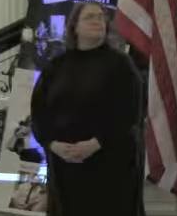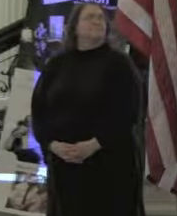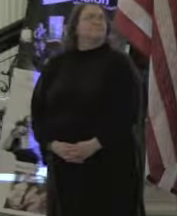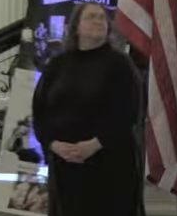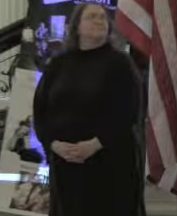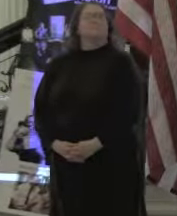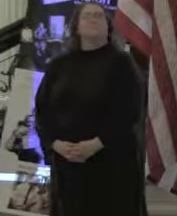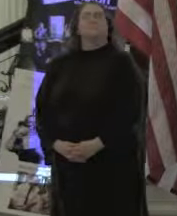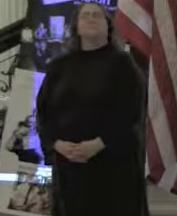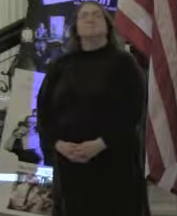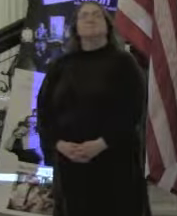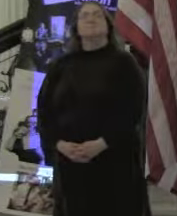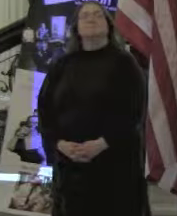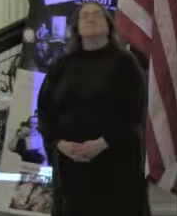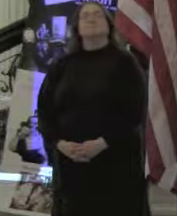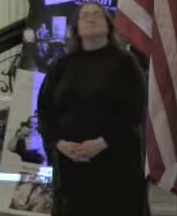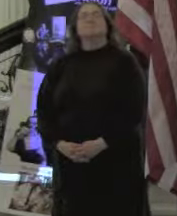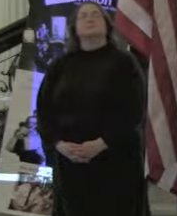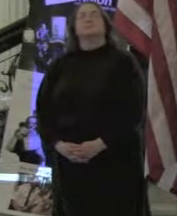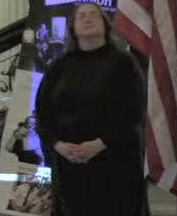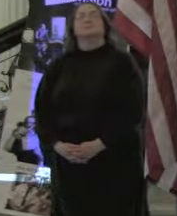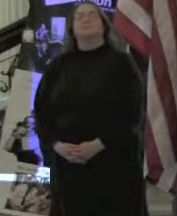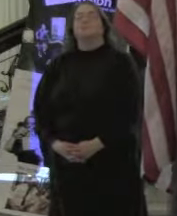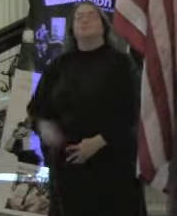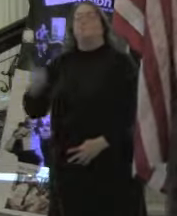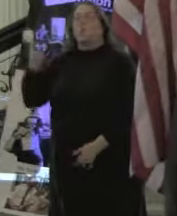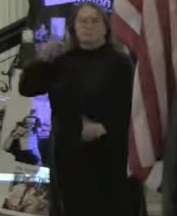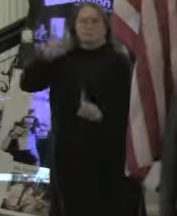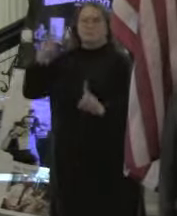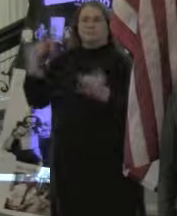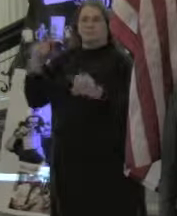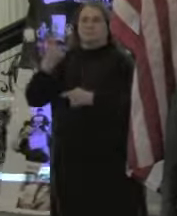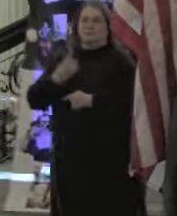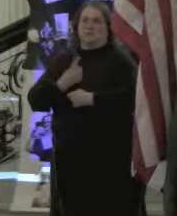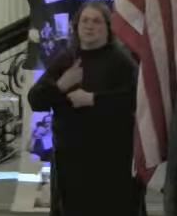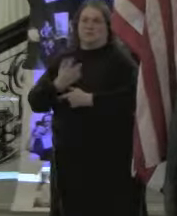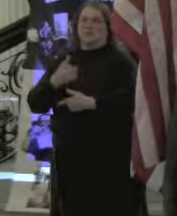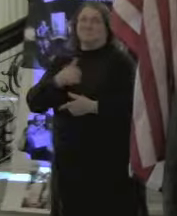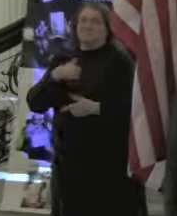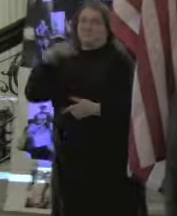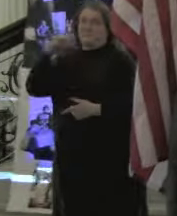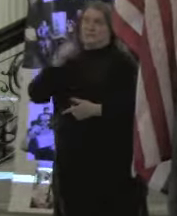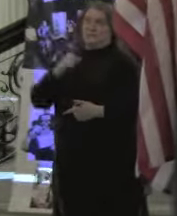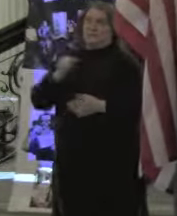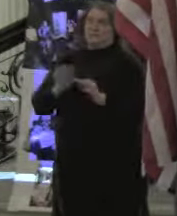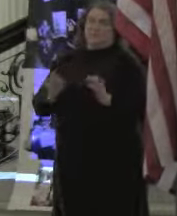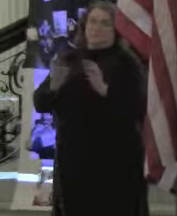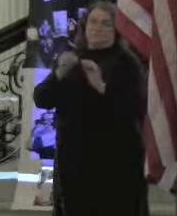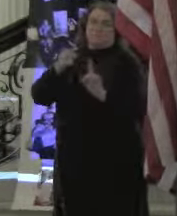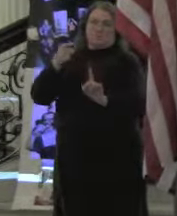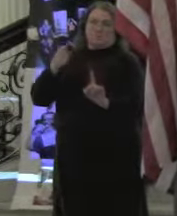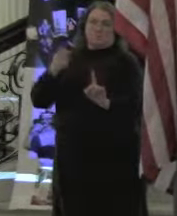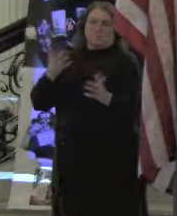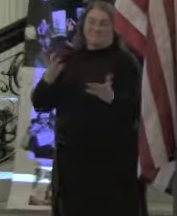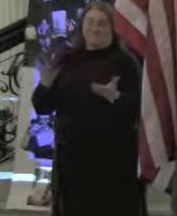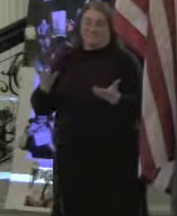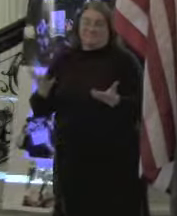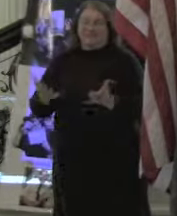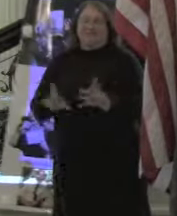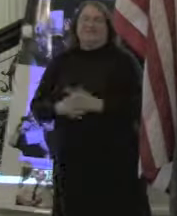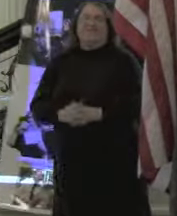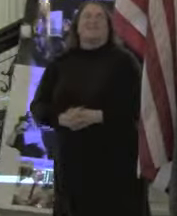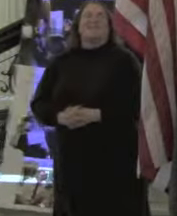I have one major point to make today, I guess. And the major point